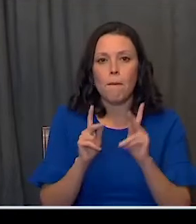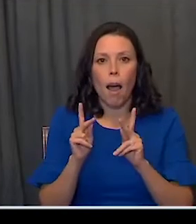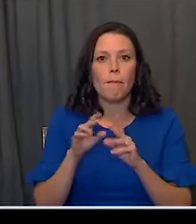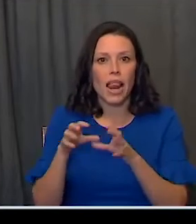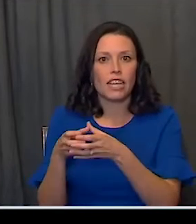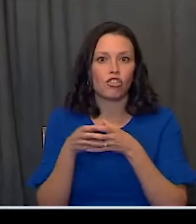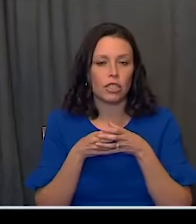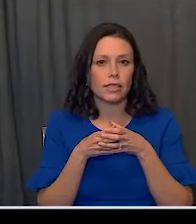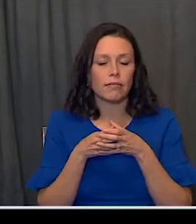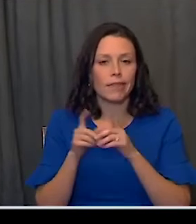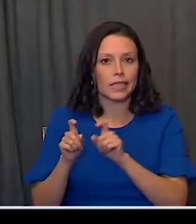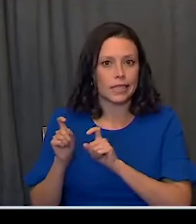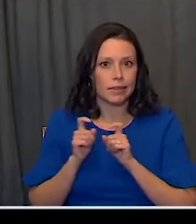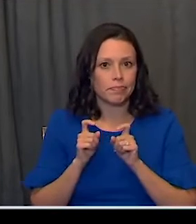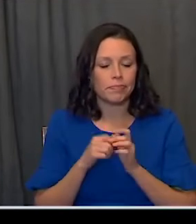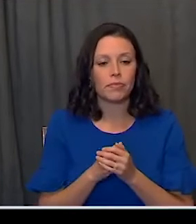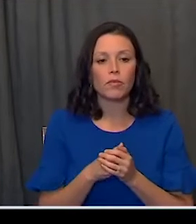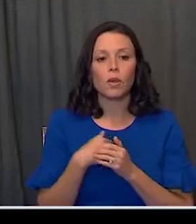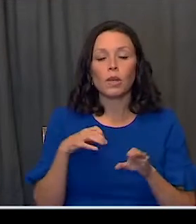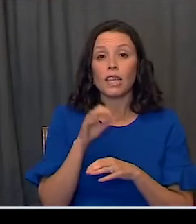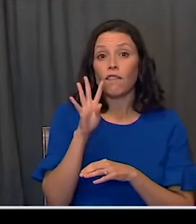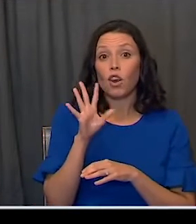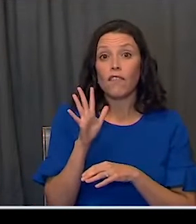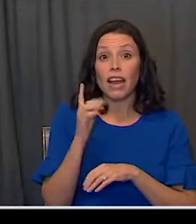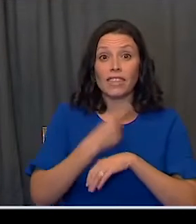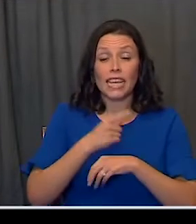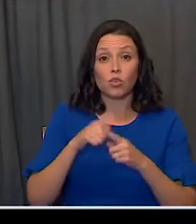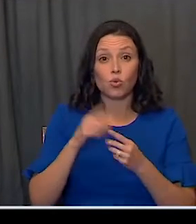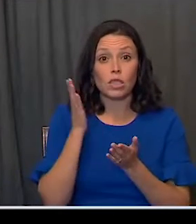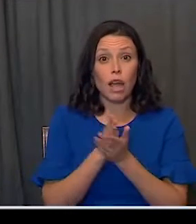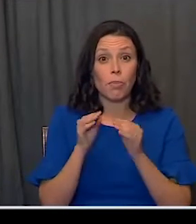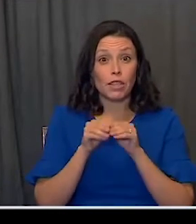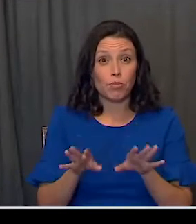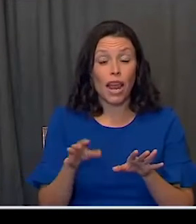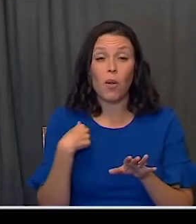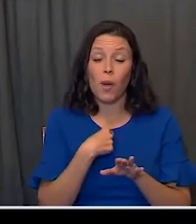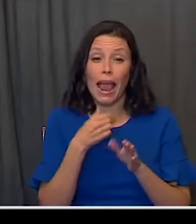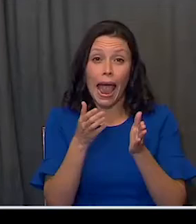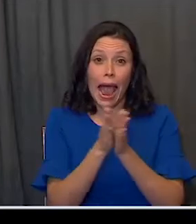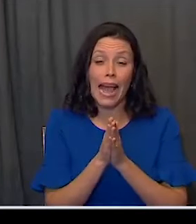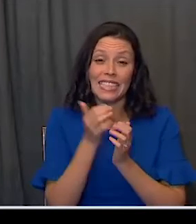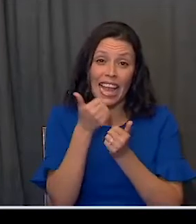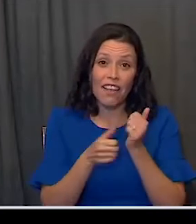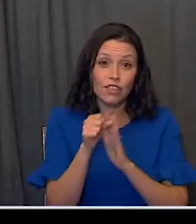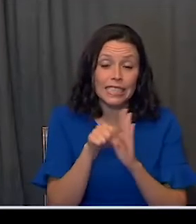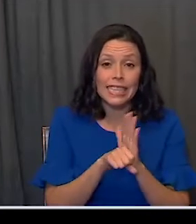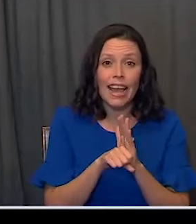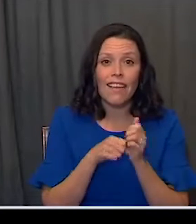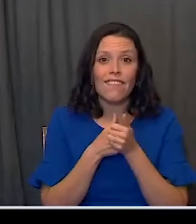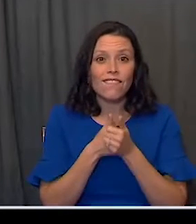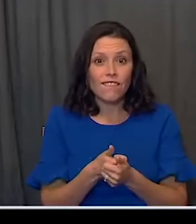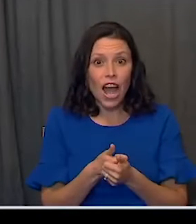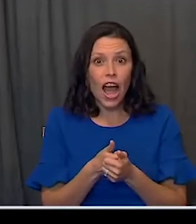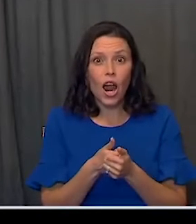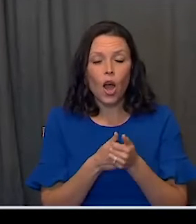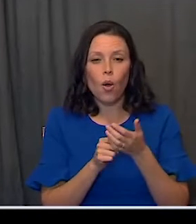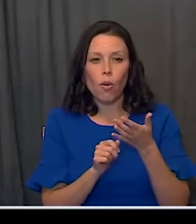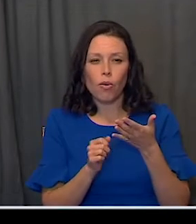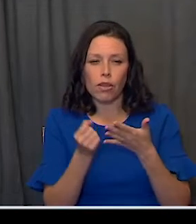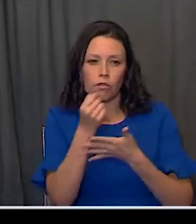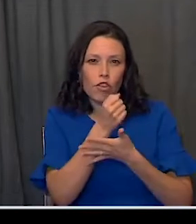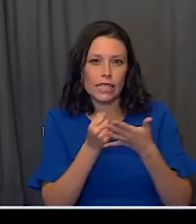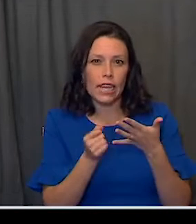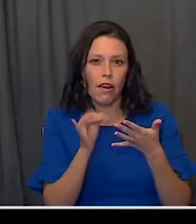did the 45 days to stop the spread and we asked each state to follow the gating criteria,